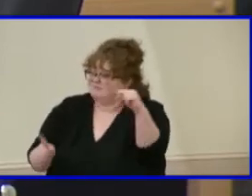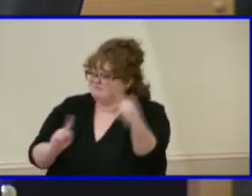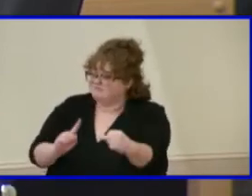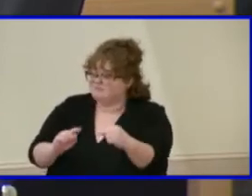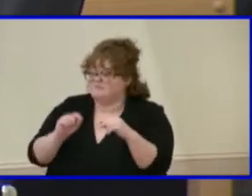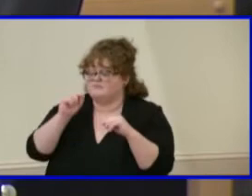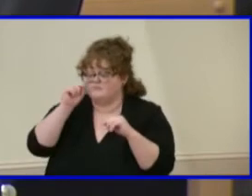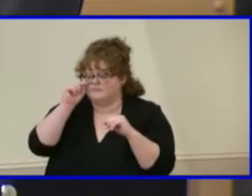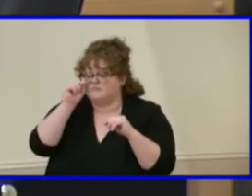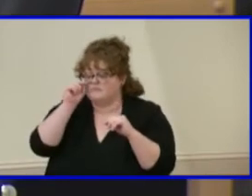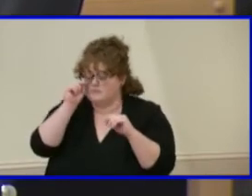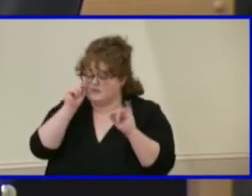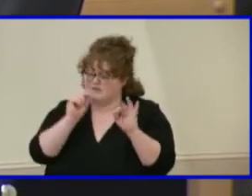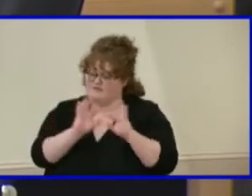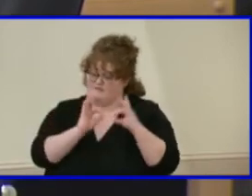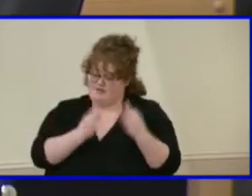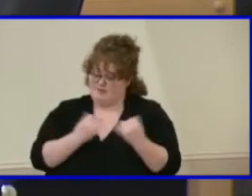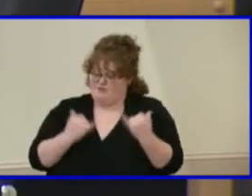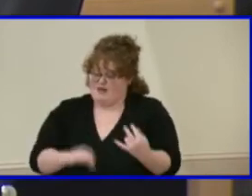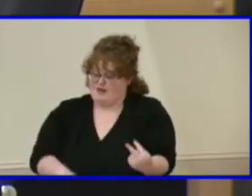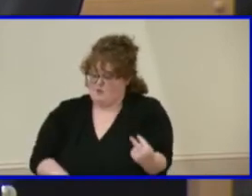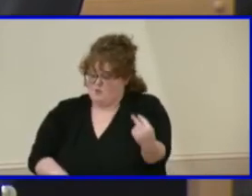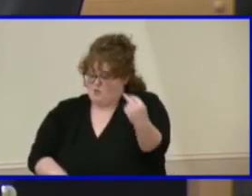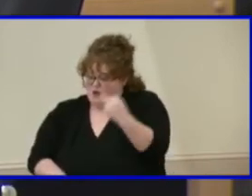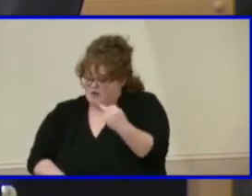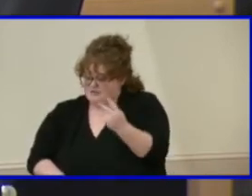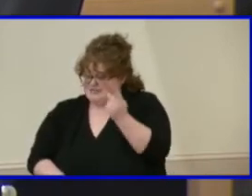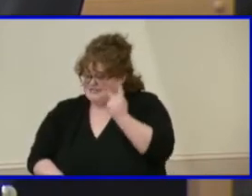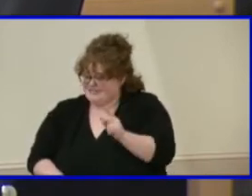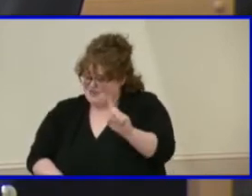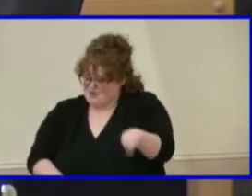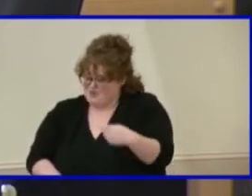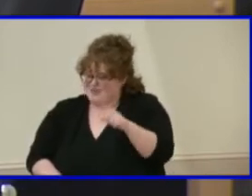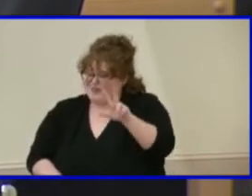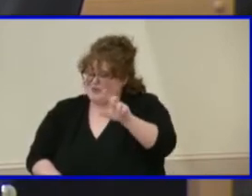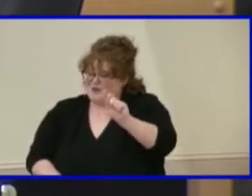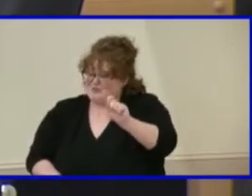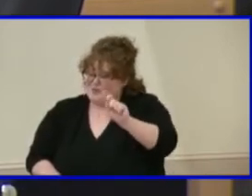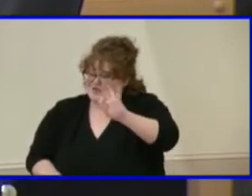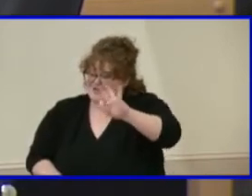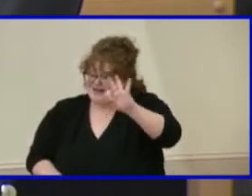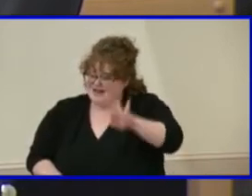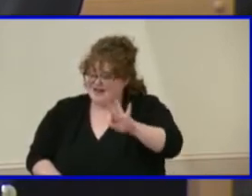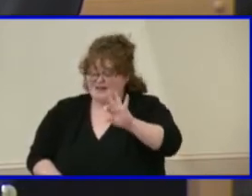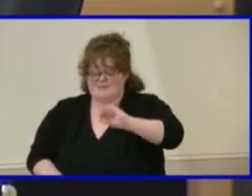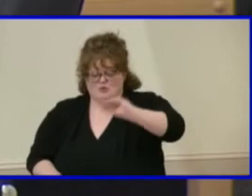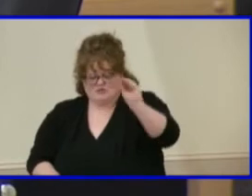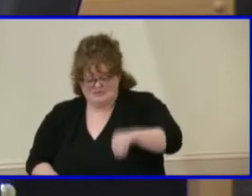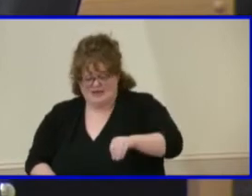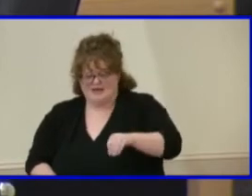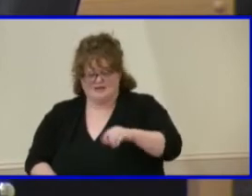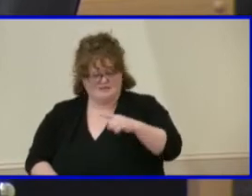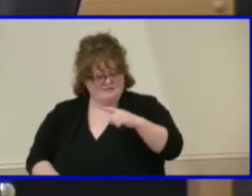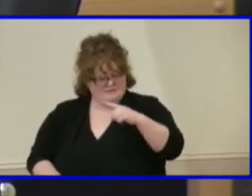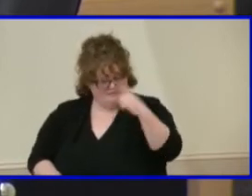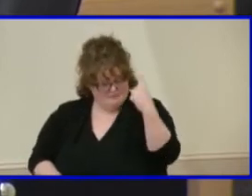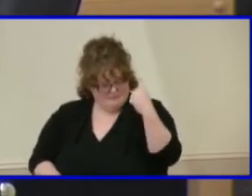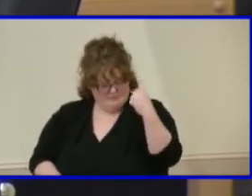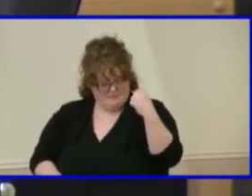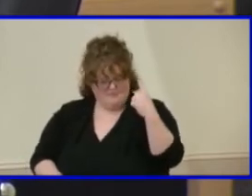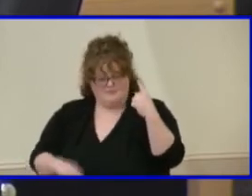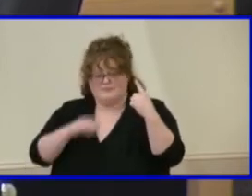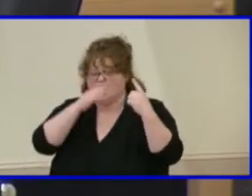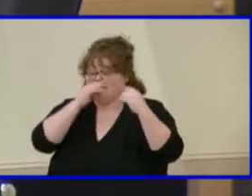if you have a family watching right now, and they see only 3.9%, a family may not want to put their child in that scenario